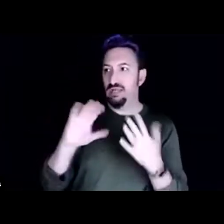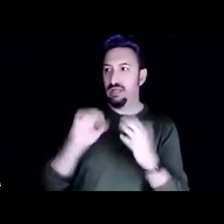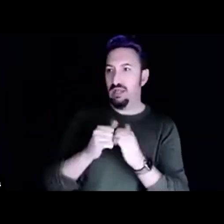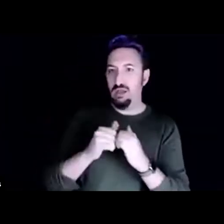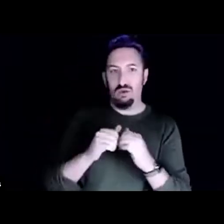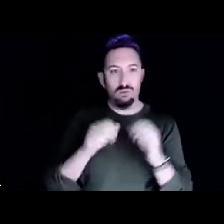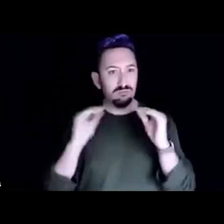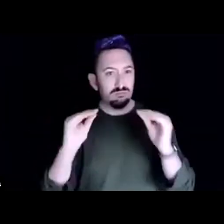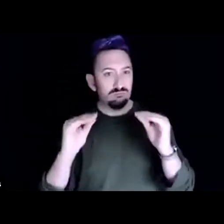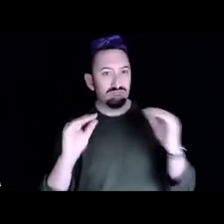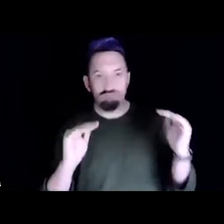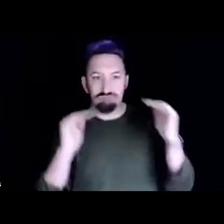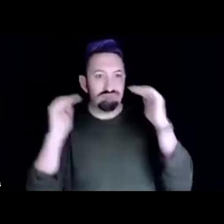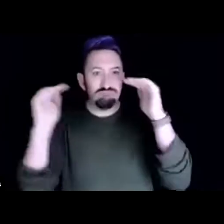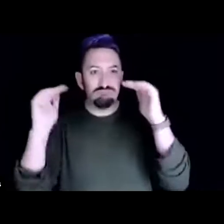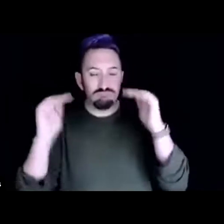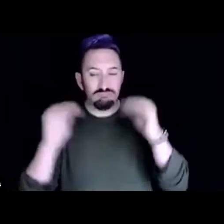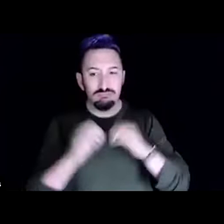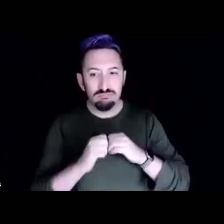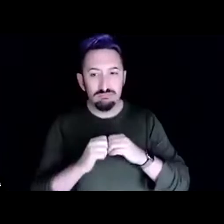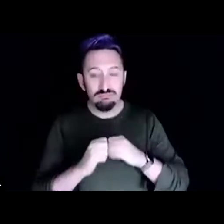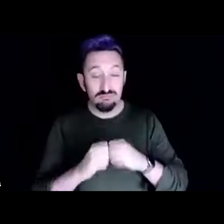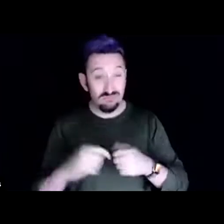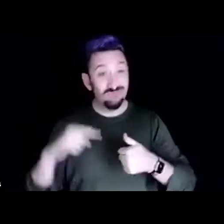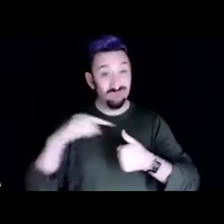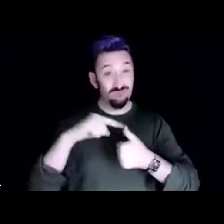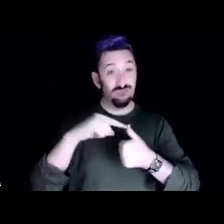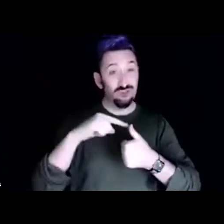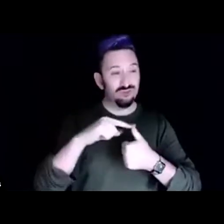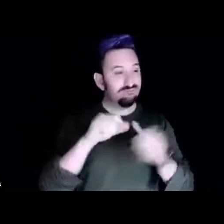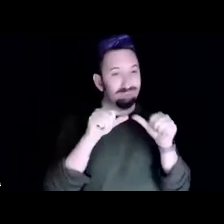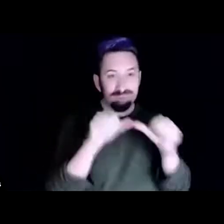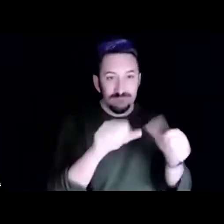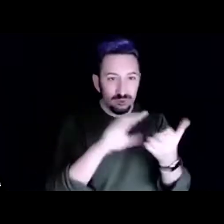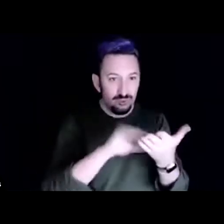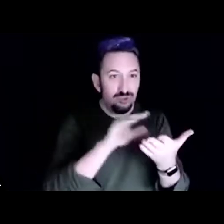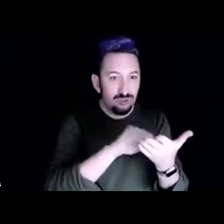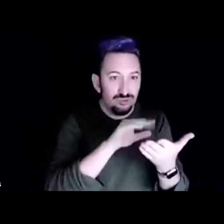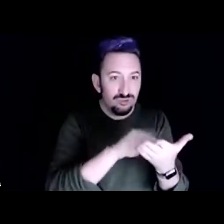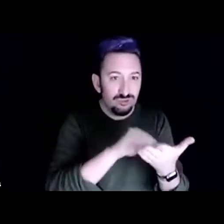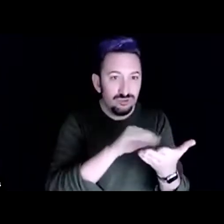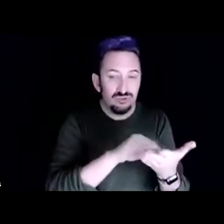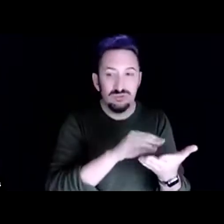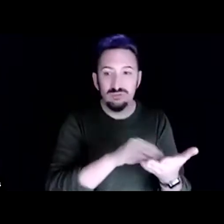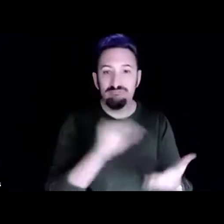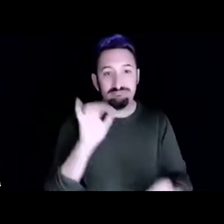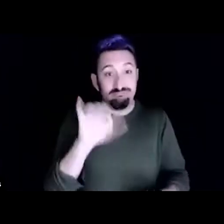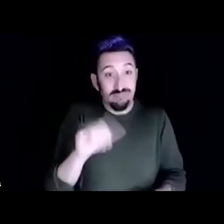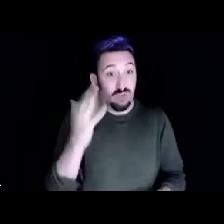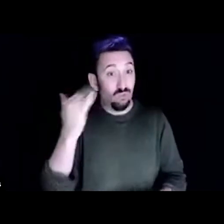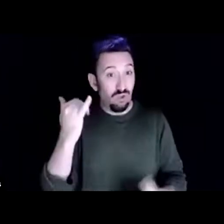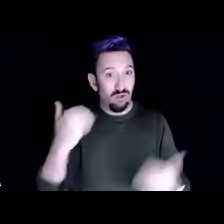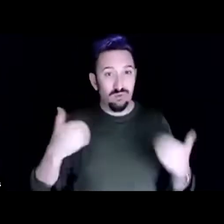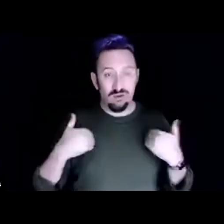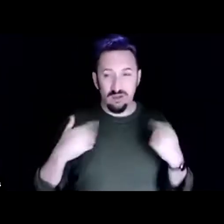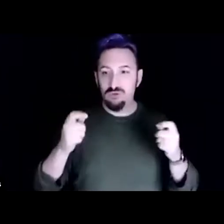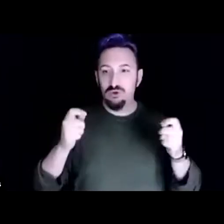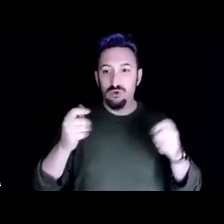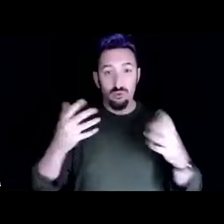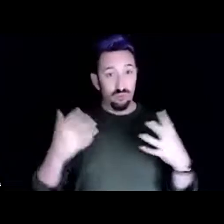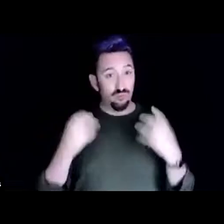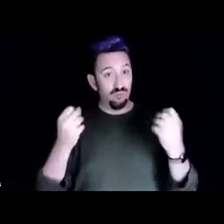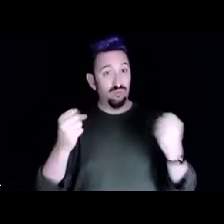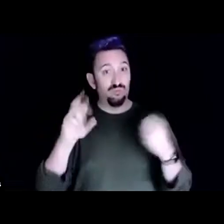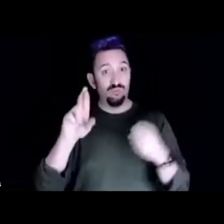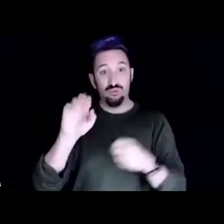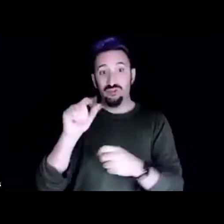And one is continuing the learning. You know, that's why we have our regenerative land management course and our regenerative land design